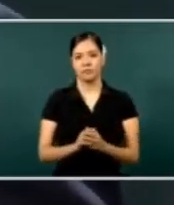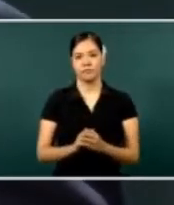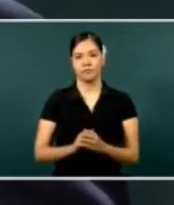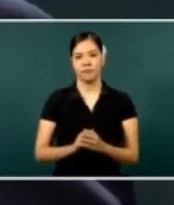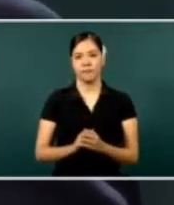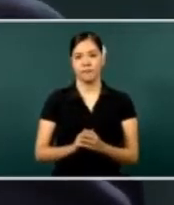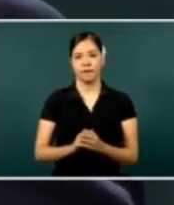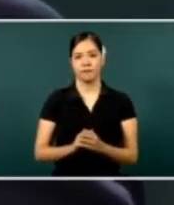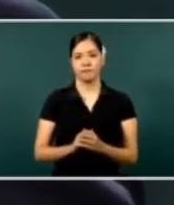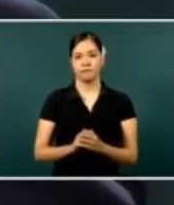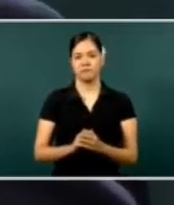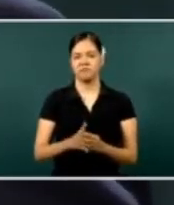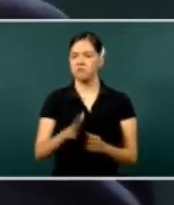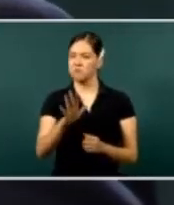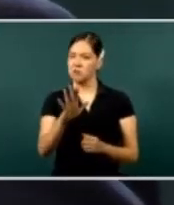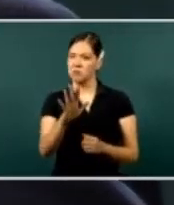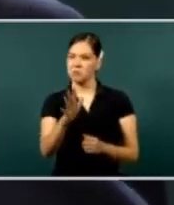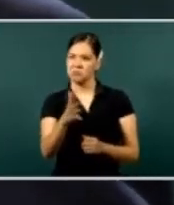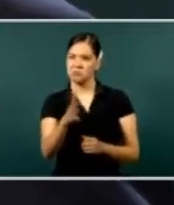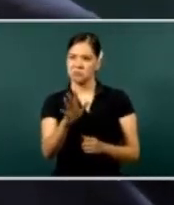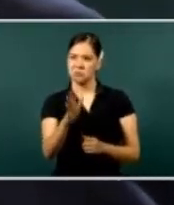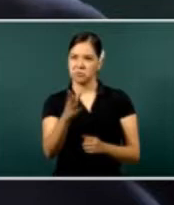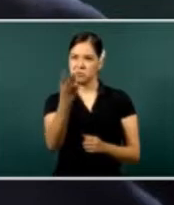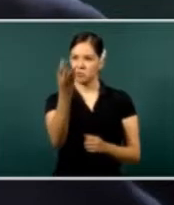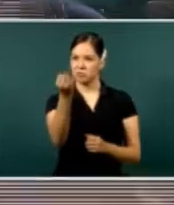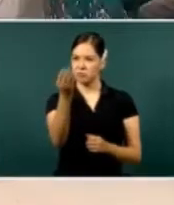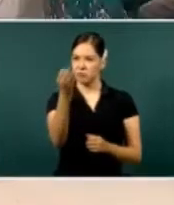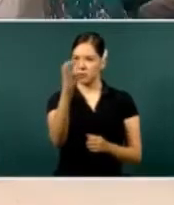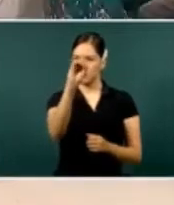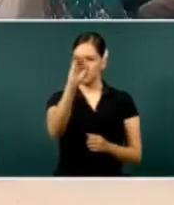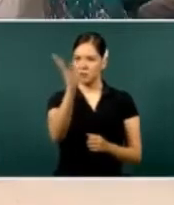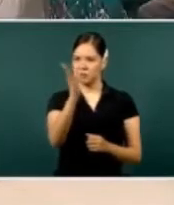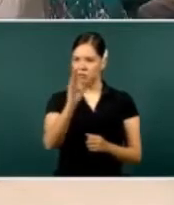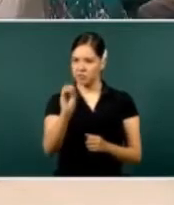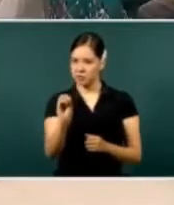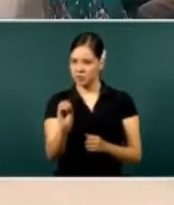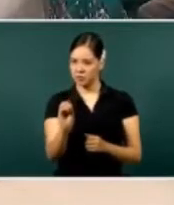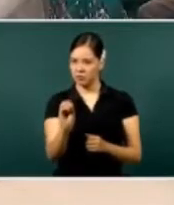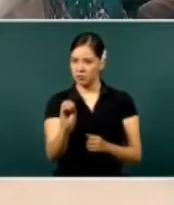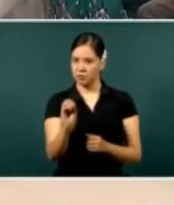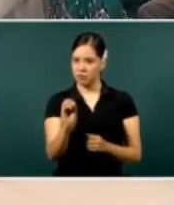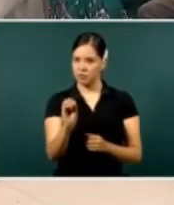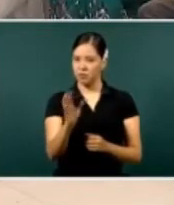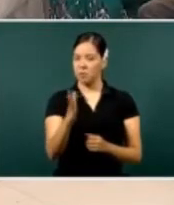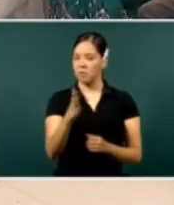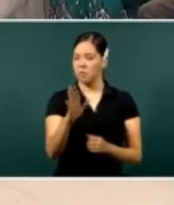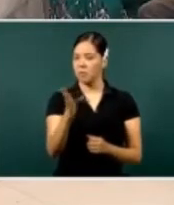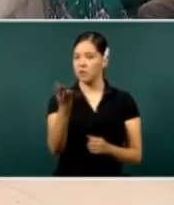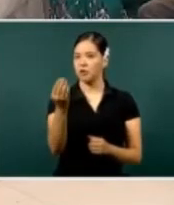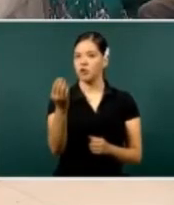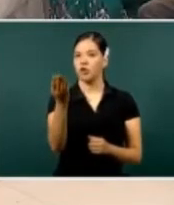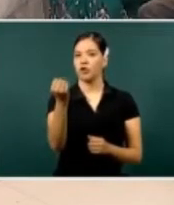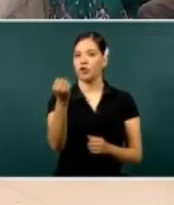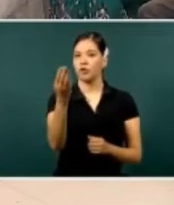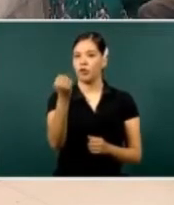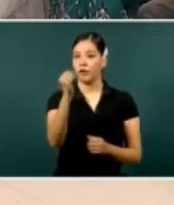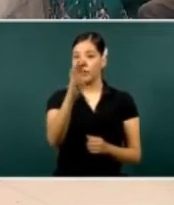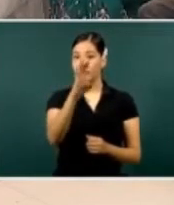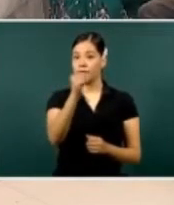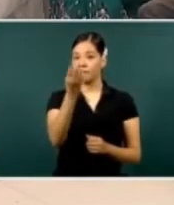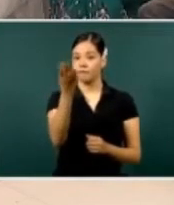We are at about 90 percent of all the, uh, older adults are elderly.